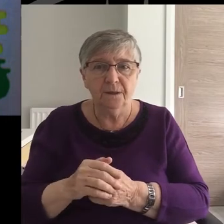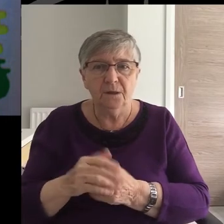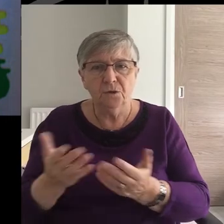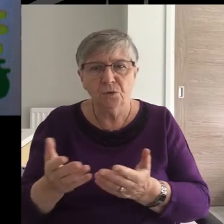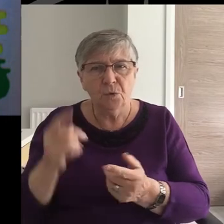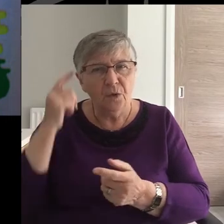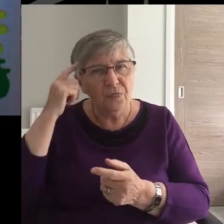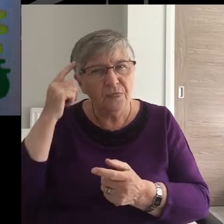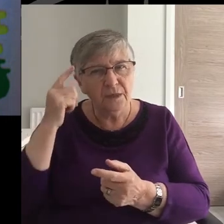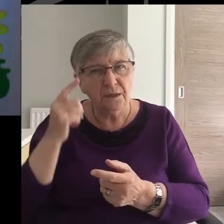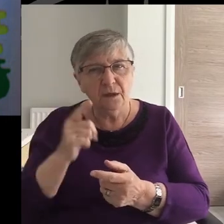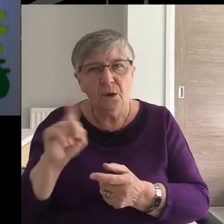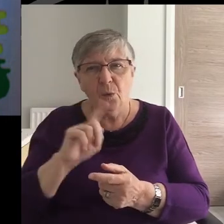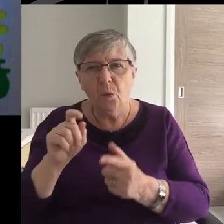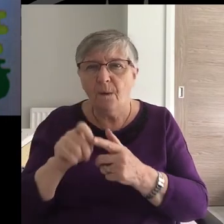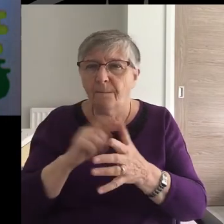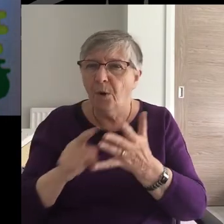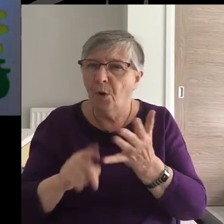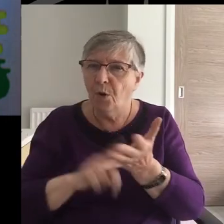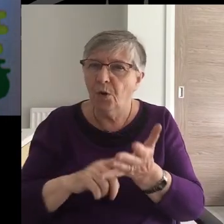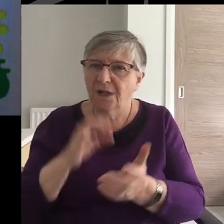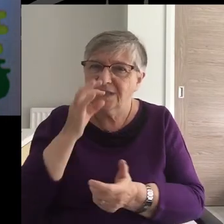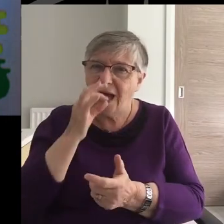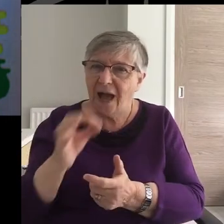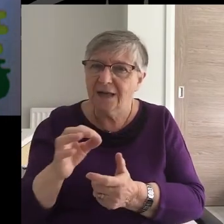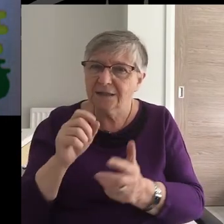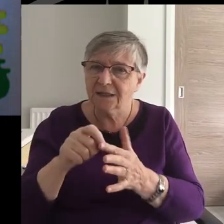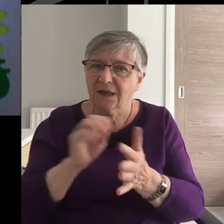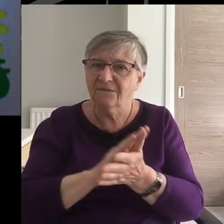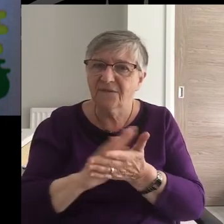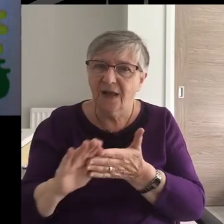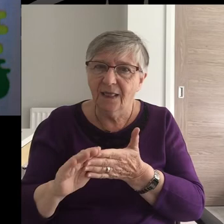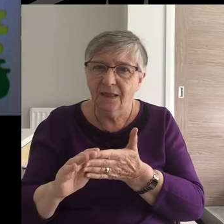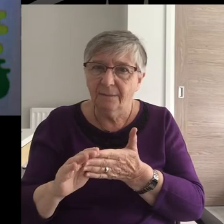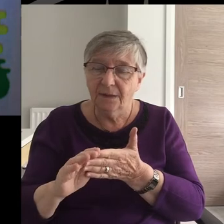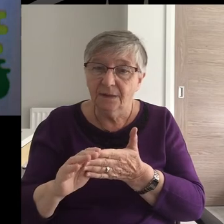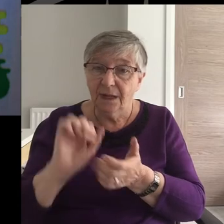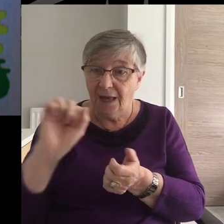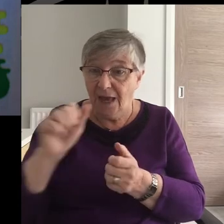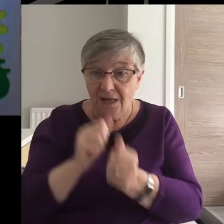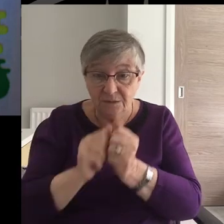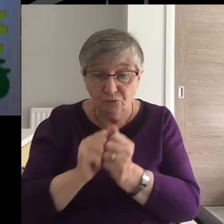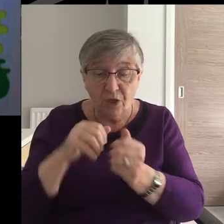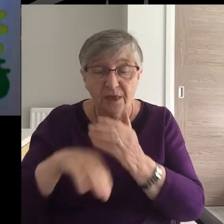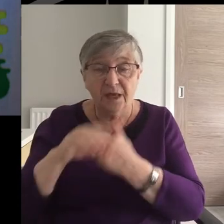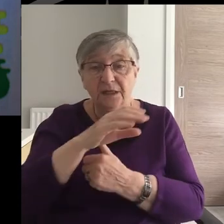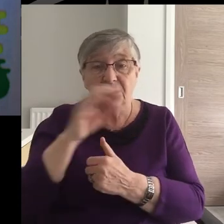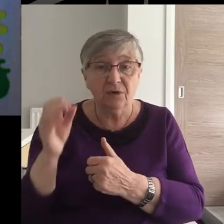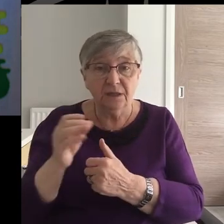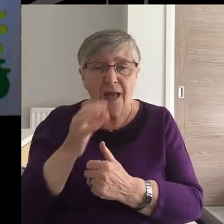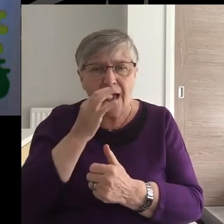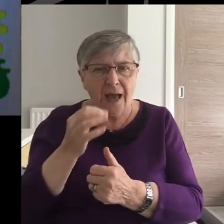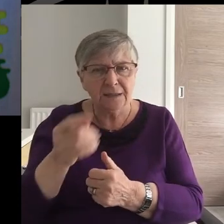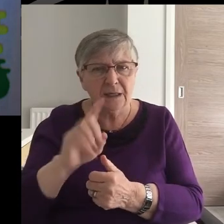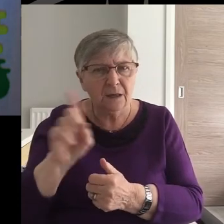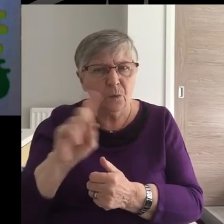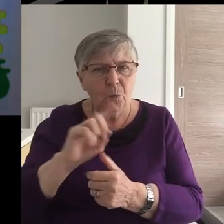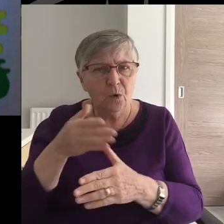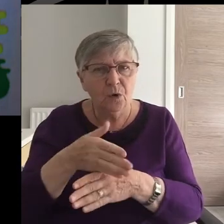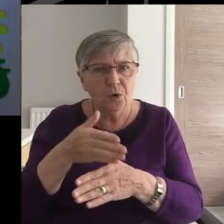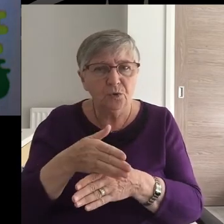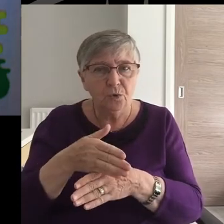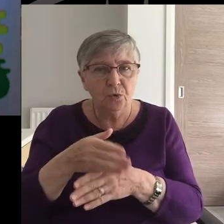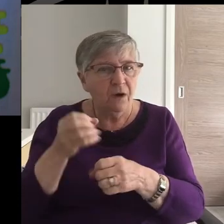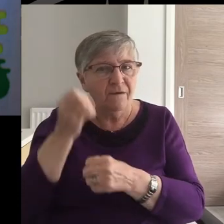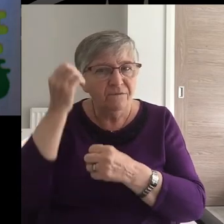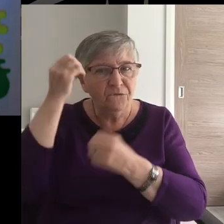So consider what Paul is asking Philemon, his brother in Christ, to do. He is